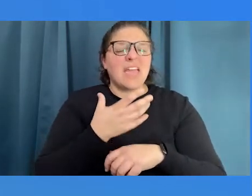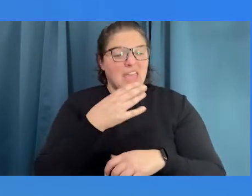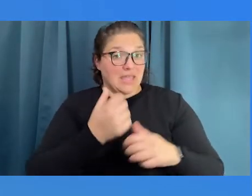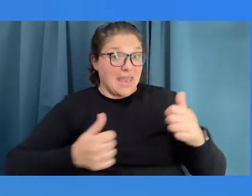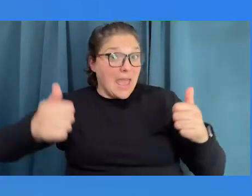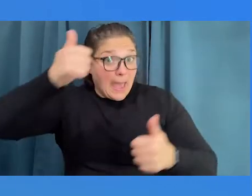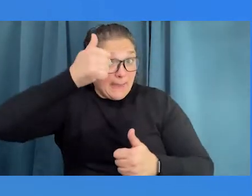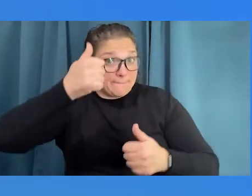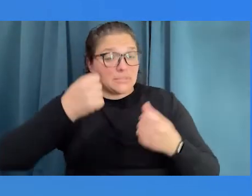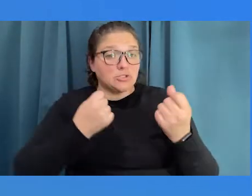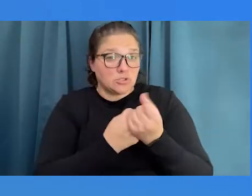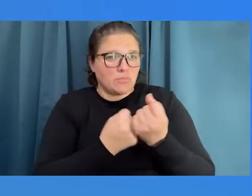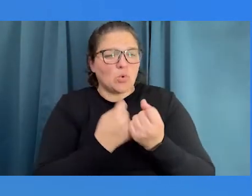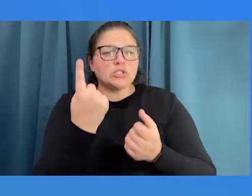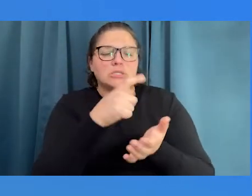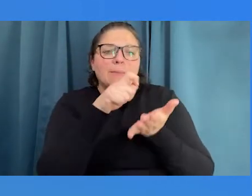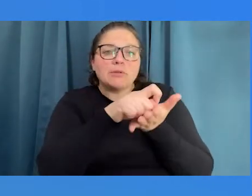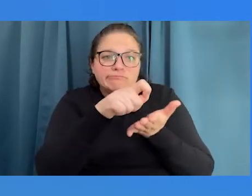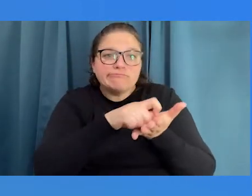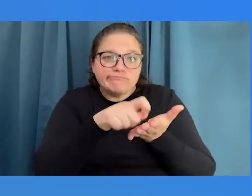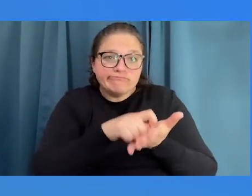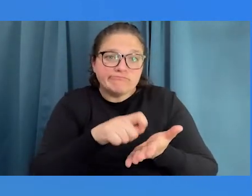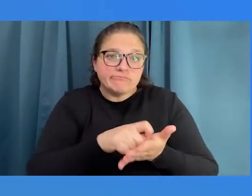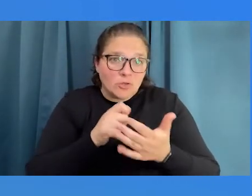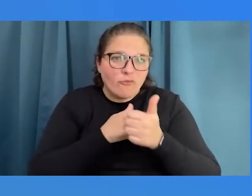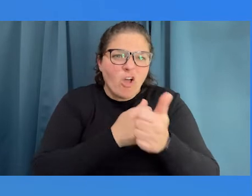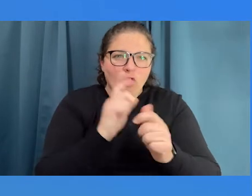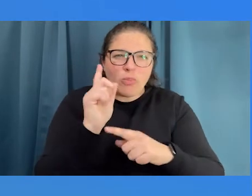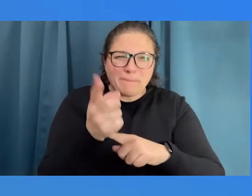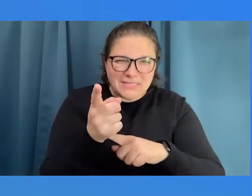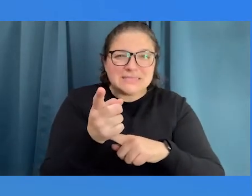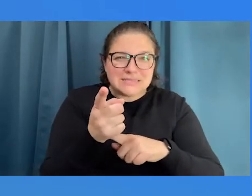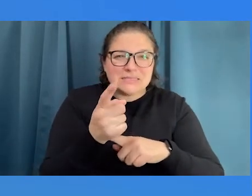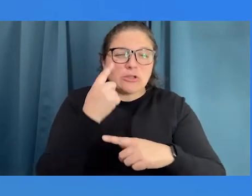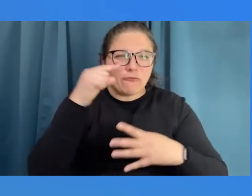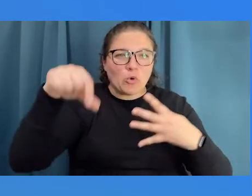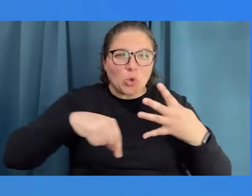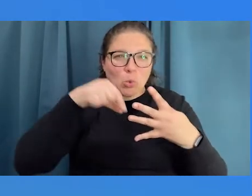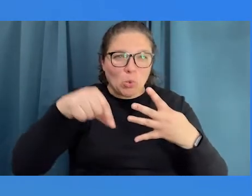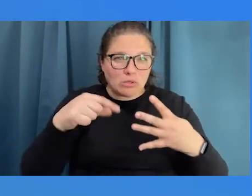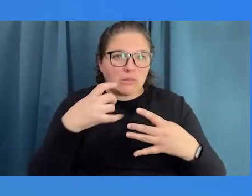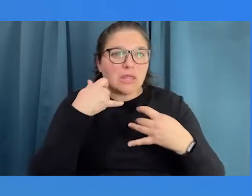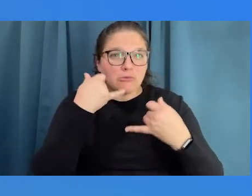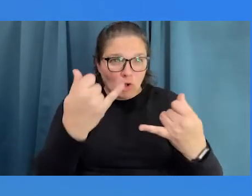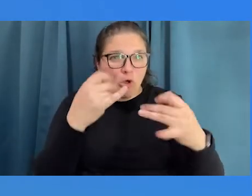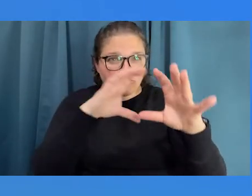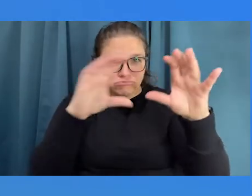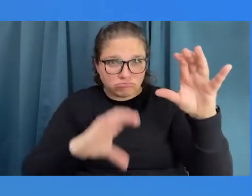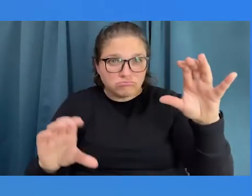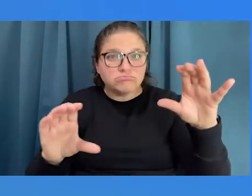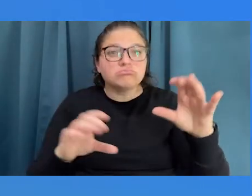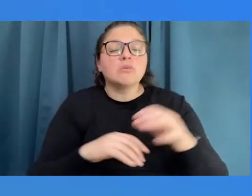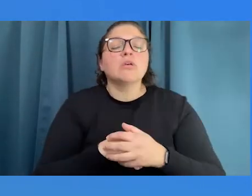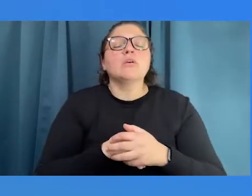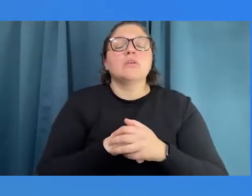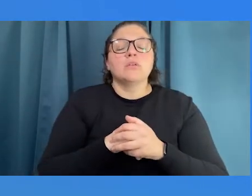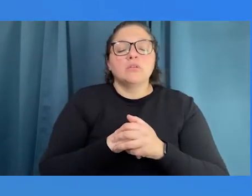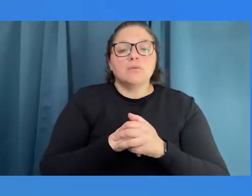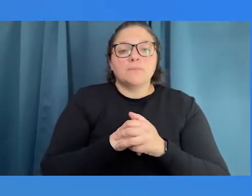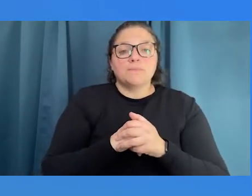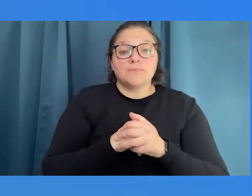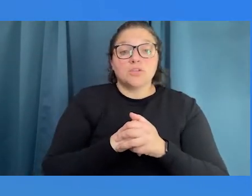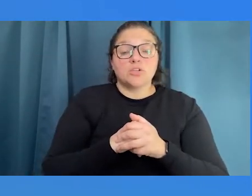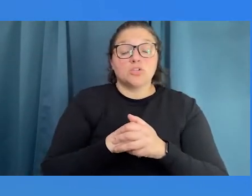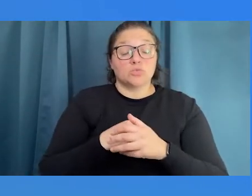administrative support, you know, someone to take the notes to the minutes of these quarterly calls. So from